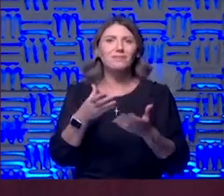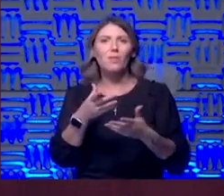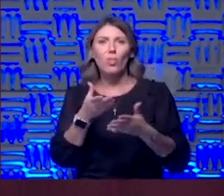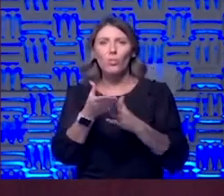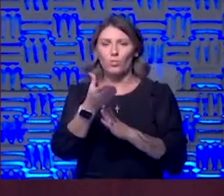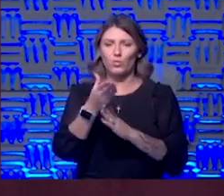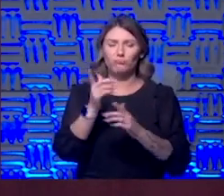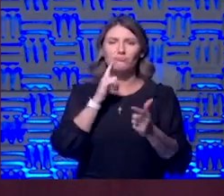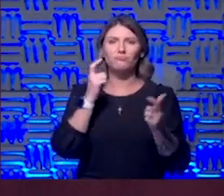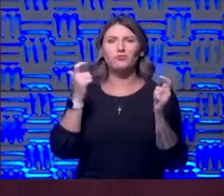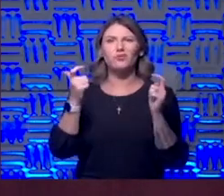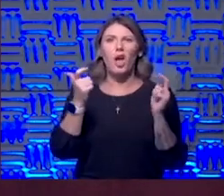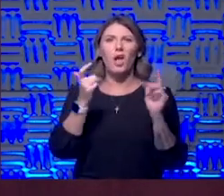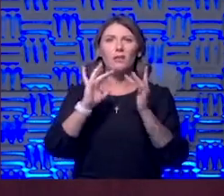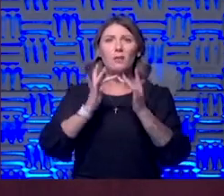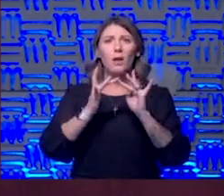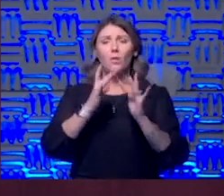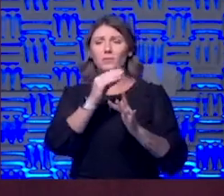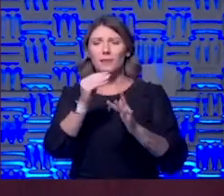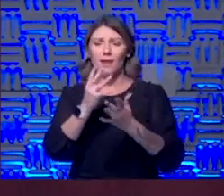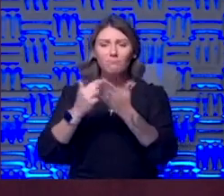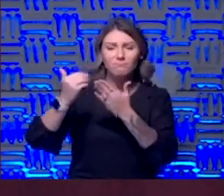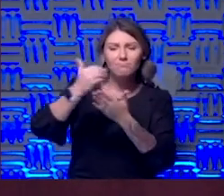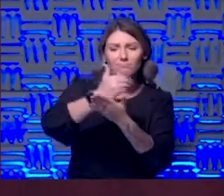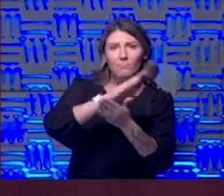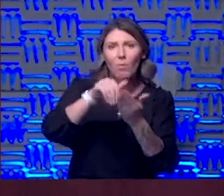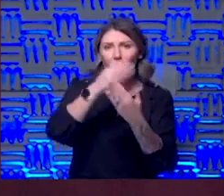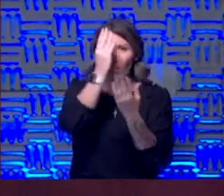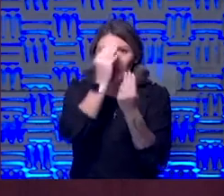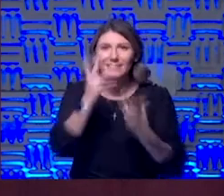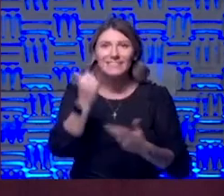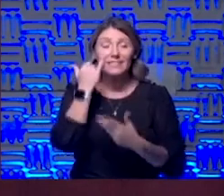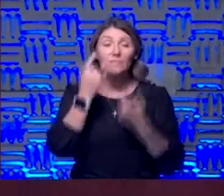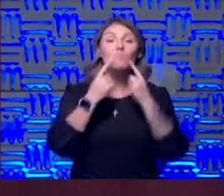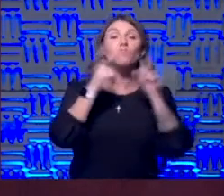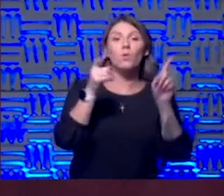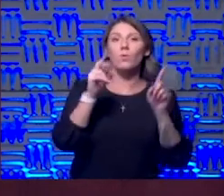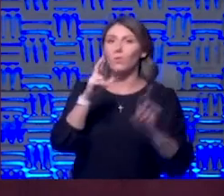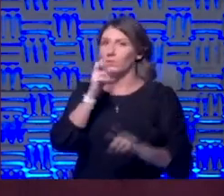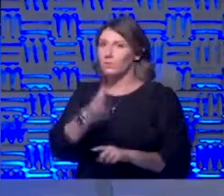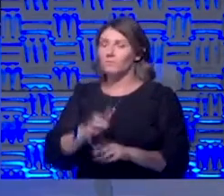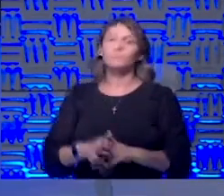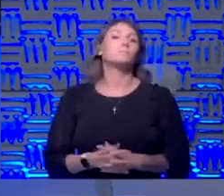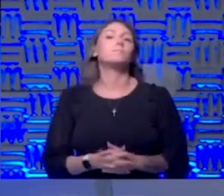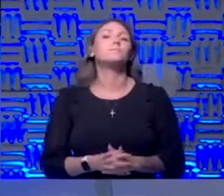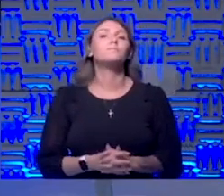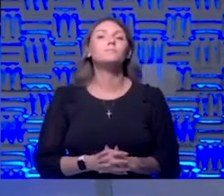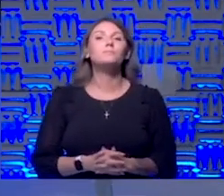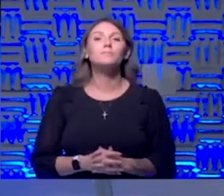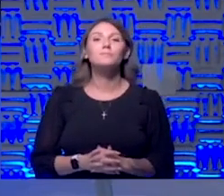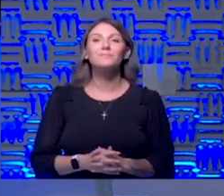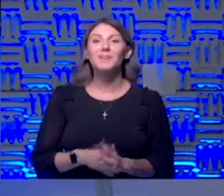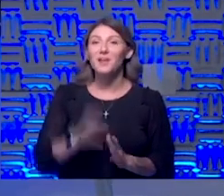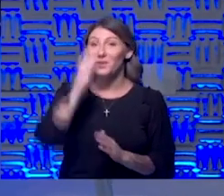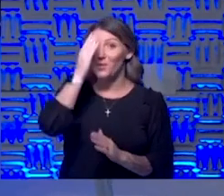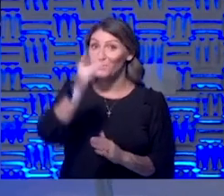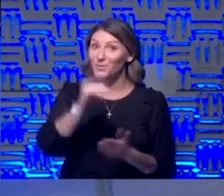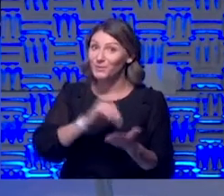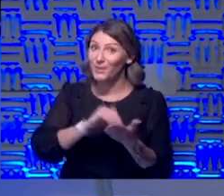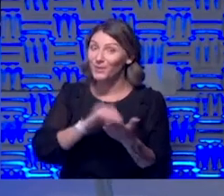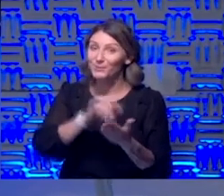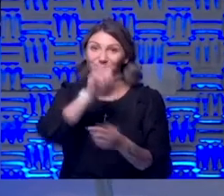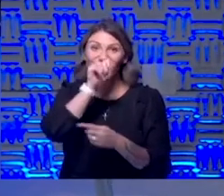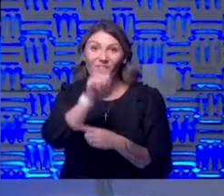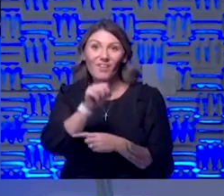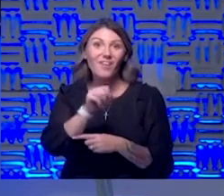networks so we get the data we need to actually decide whether it's working or not and i know you doctors are going to love this